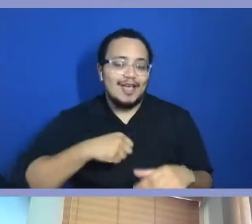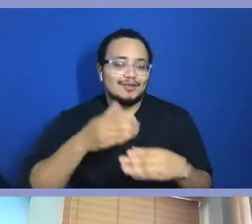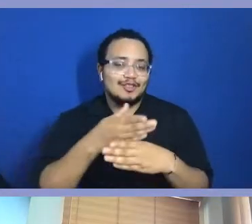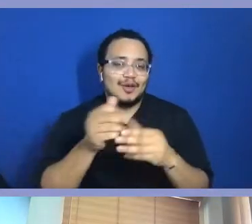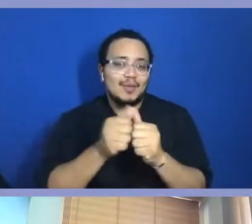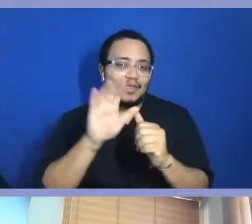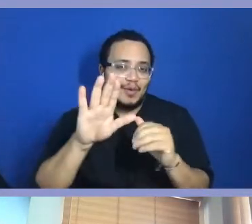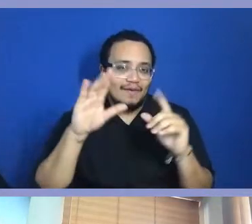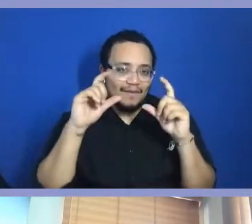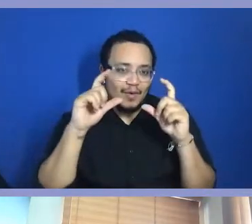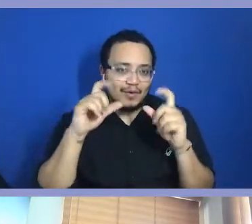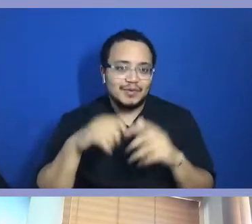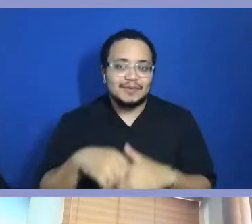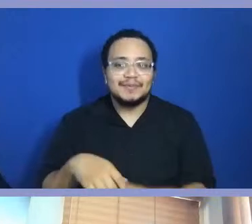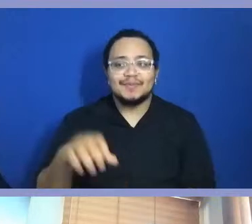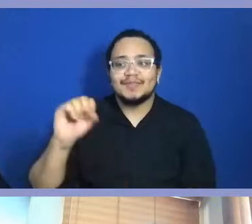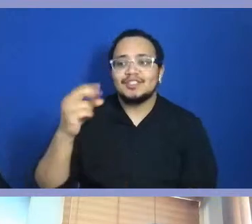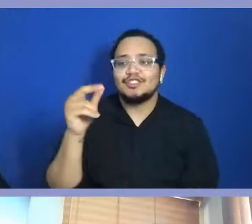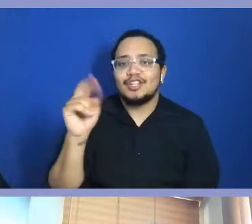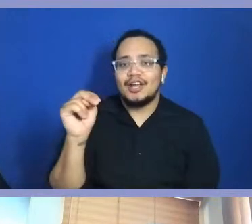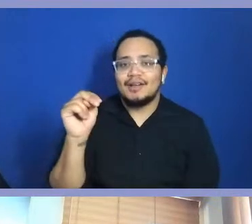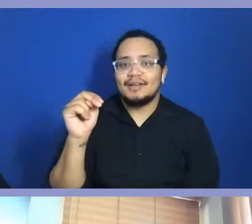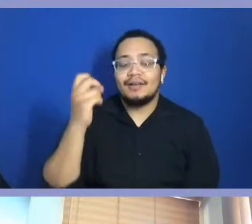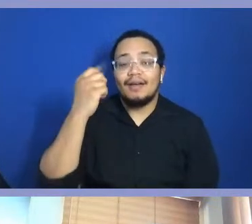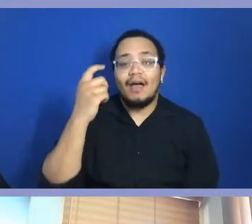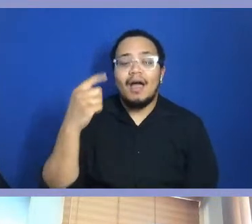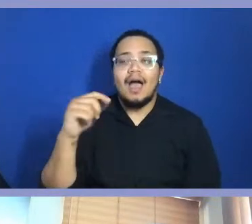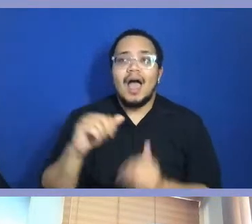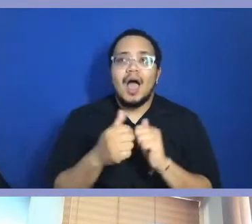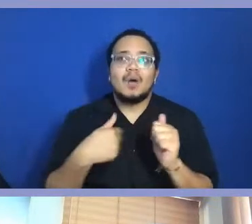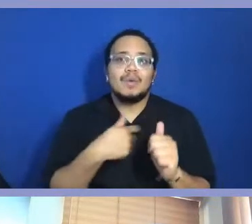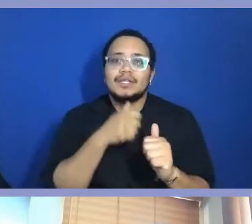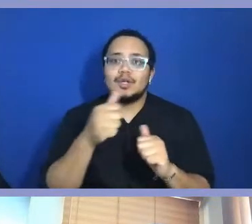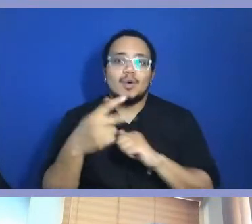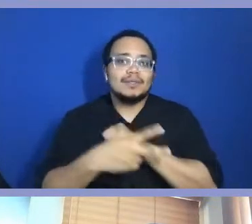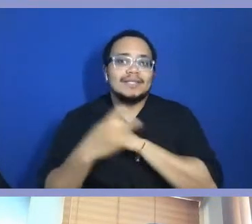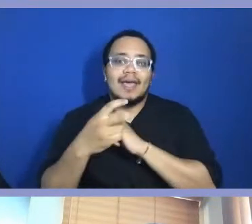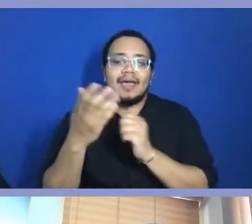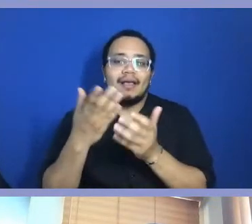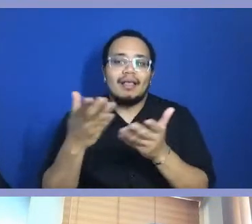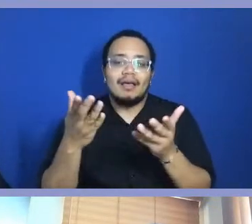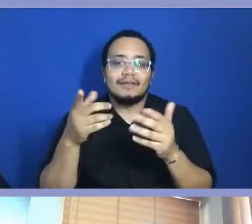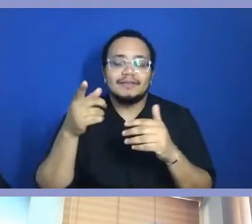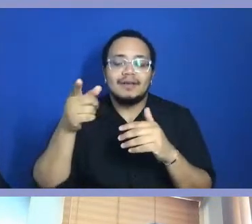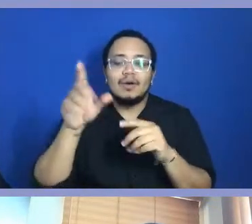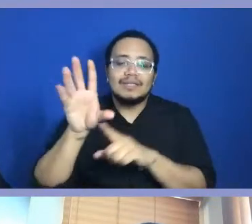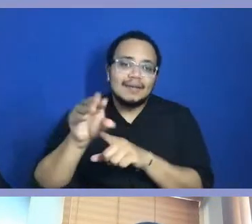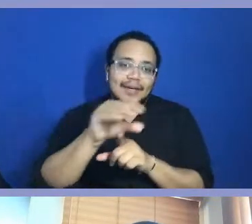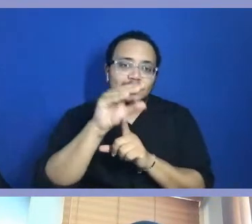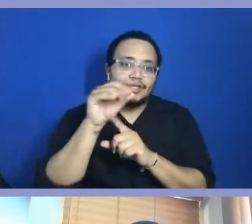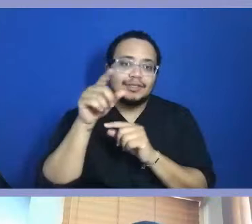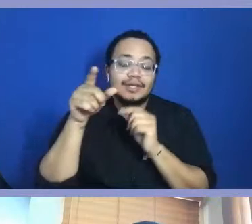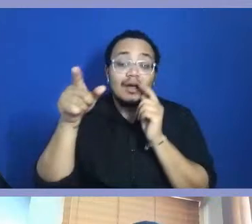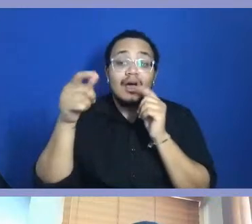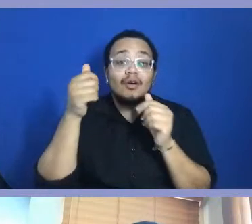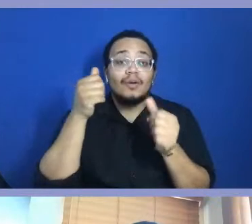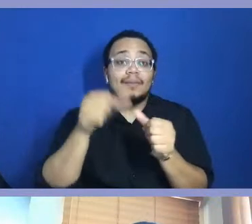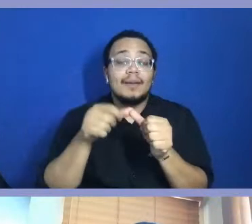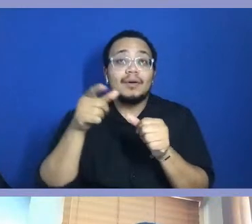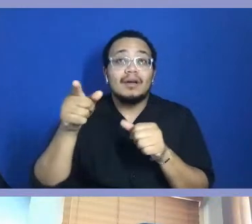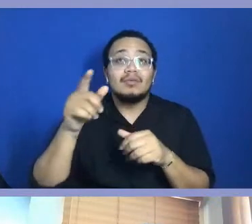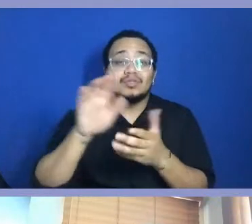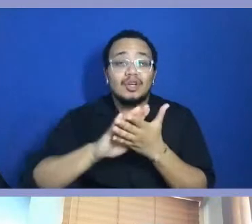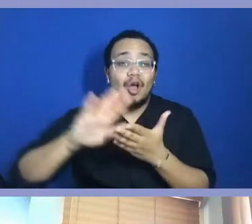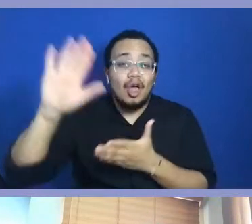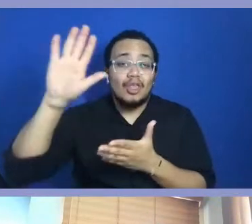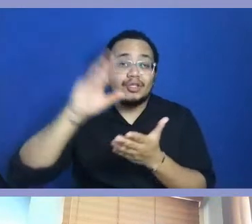How we don't take no stuff. I started taking demonstrations and disagreements when I was a college